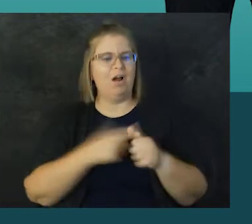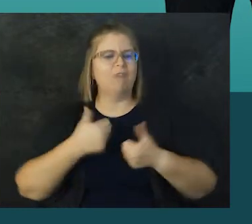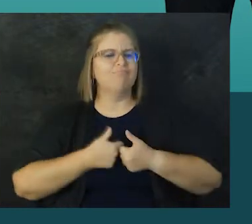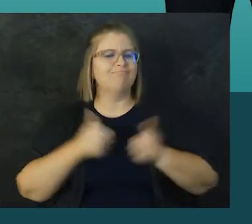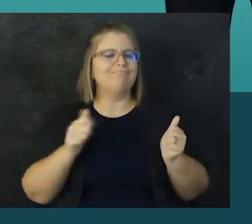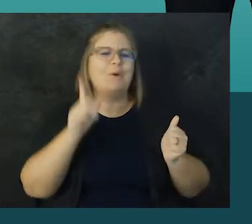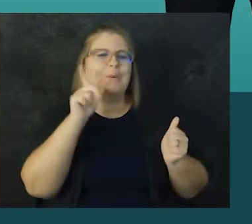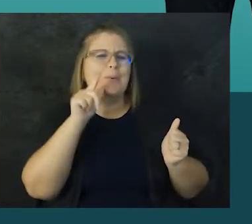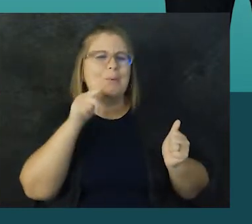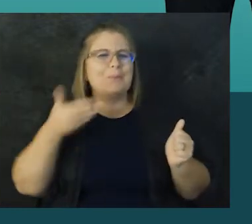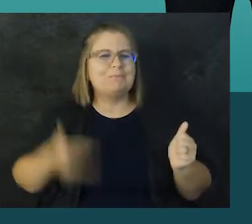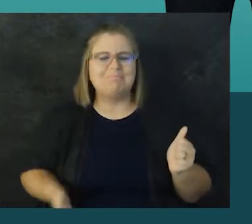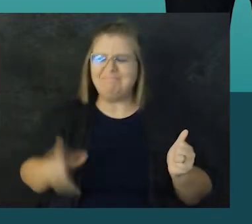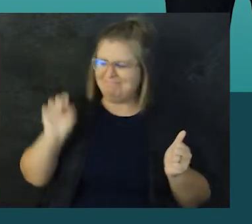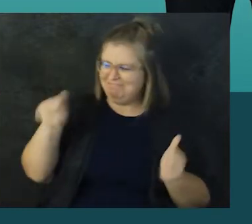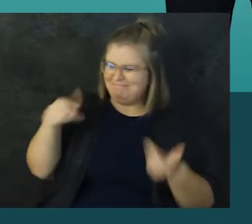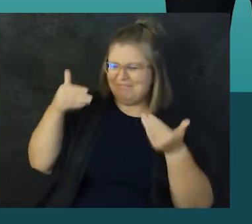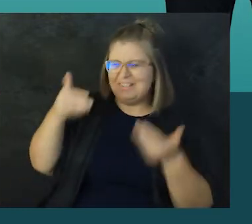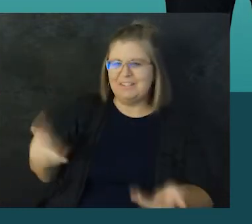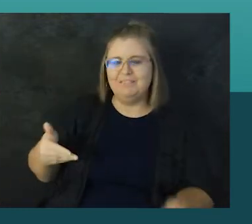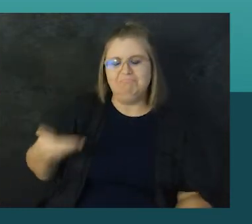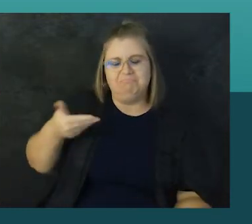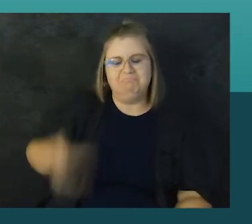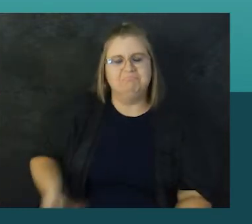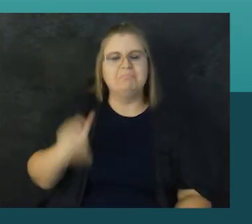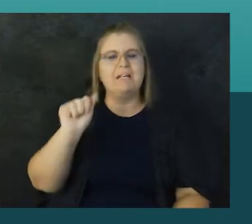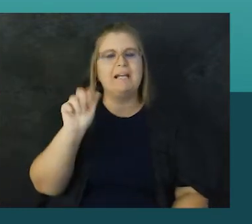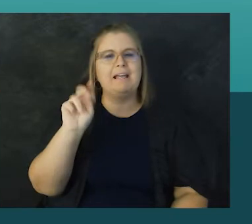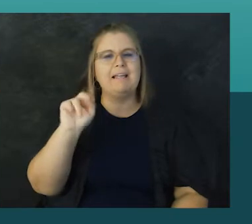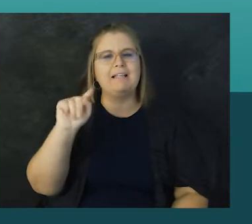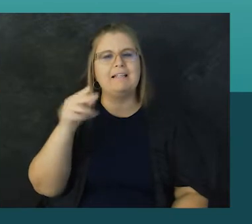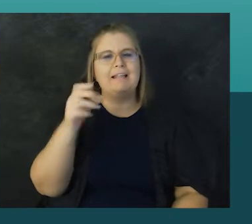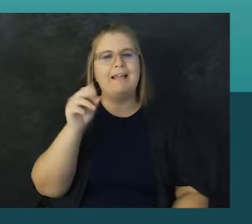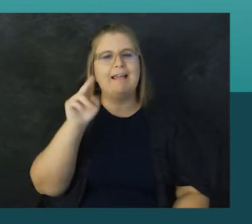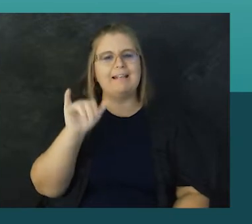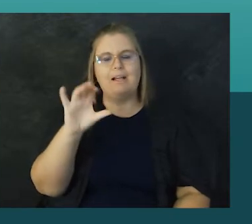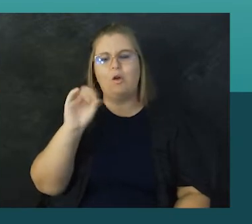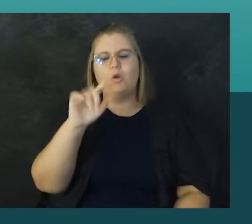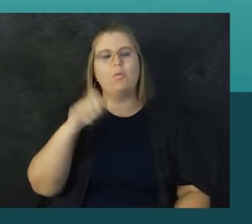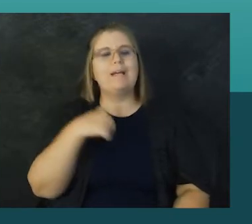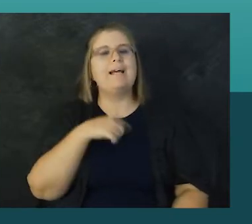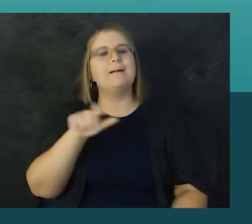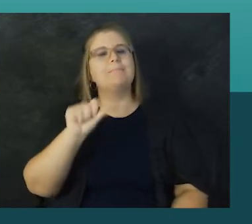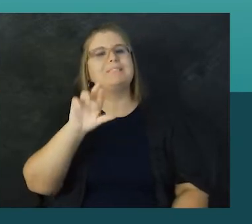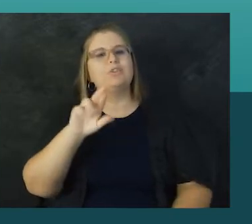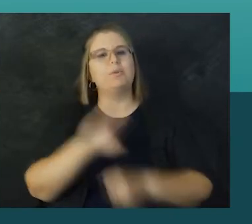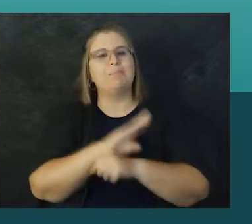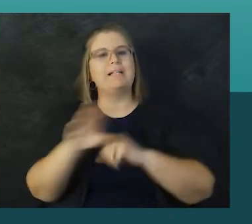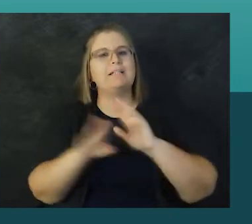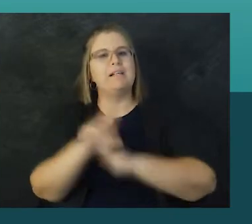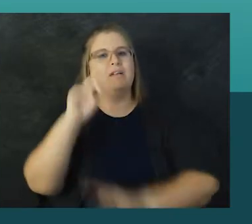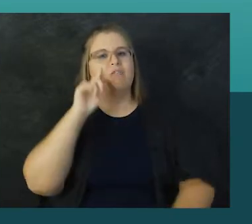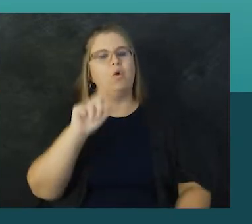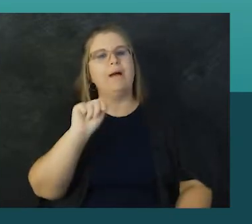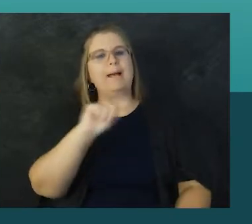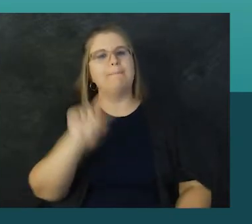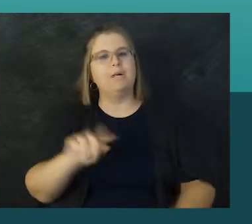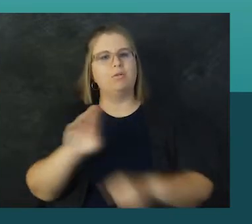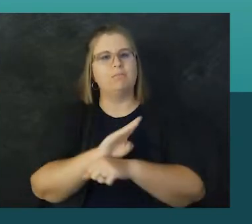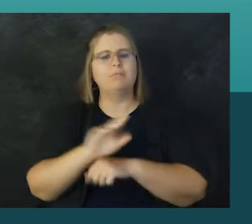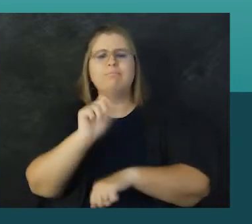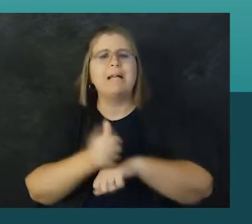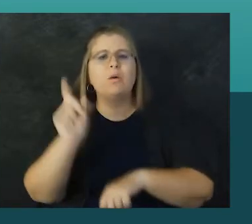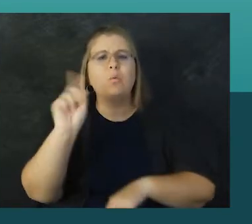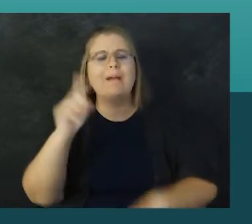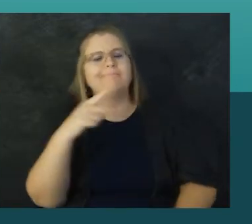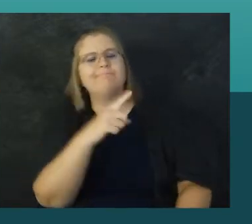start the summit, we figure we share a bit about us. Yes, let's do that. As I stated earlier, my name is Anthony Cole. I'm a senior business